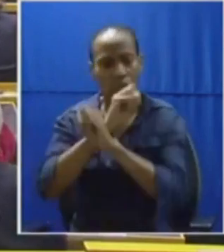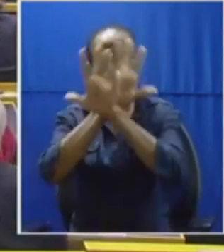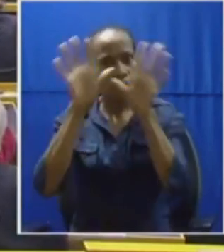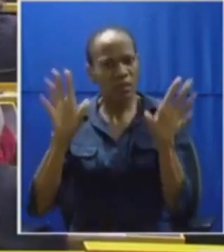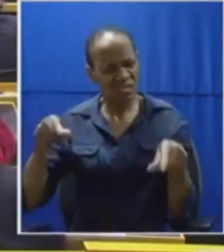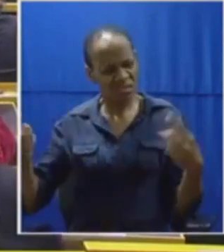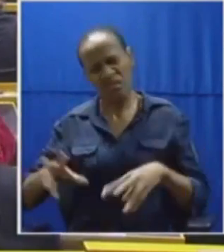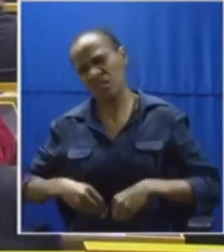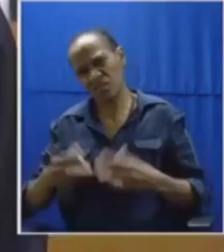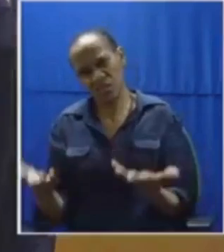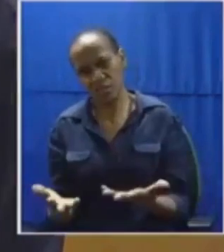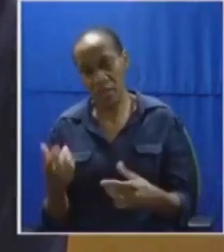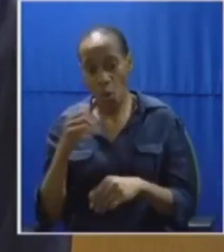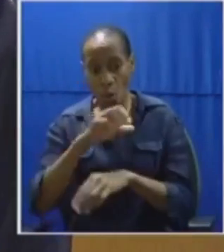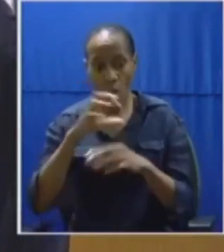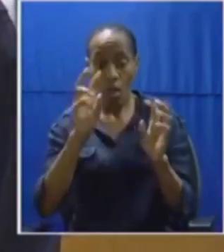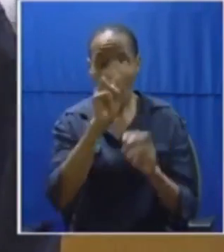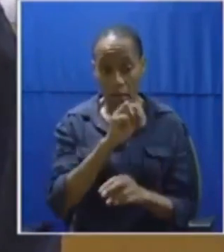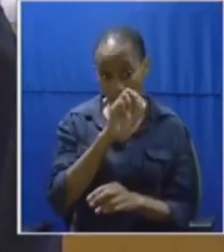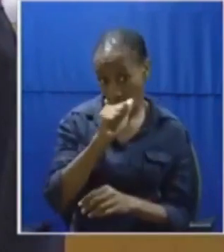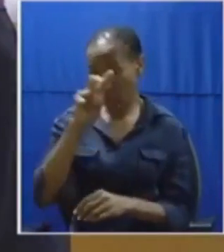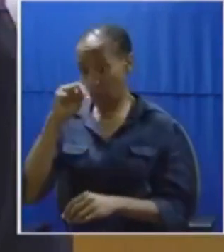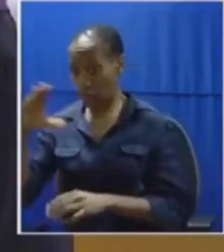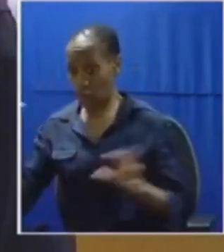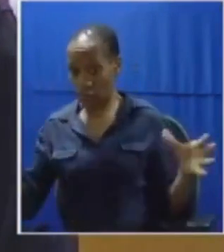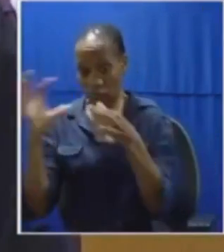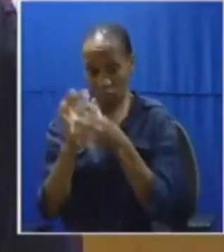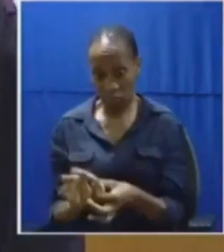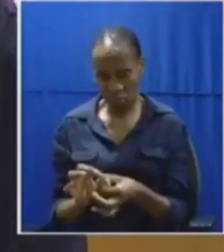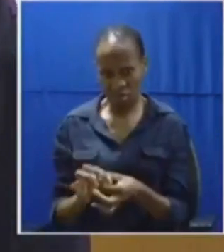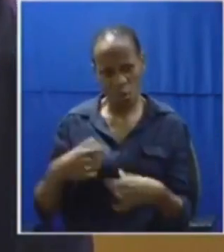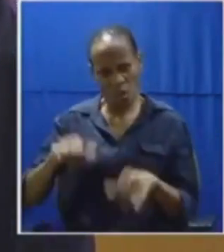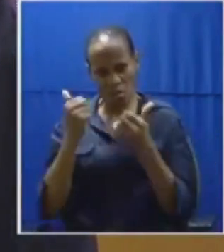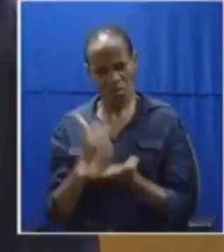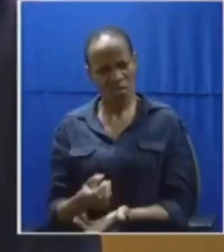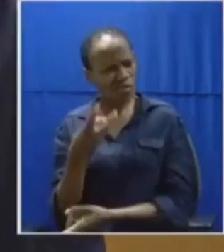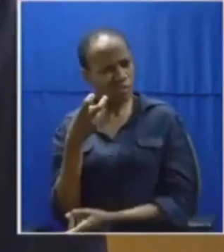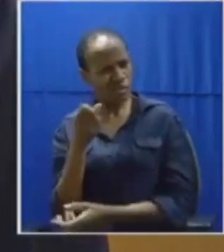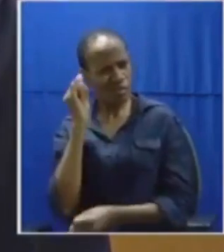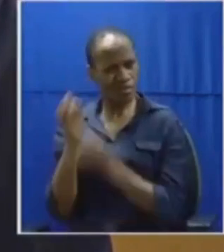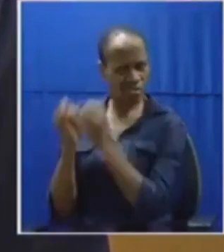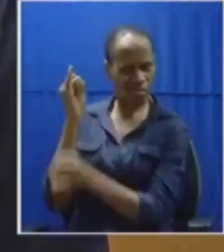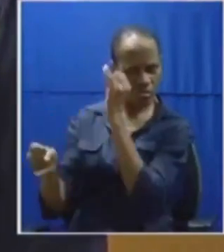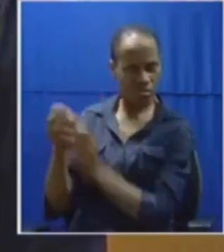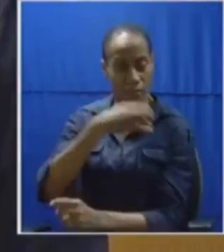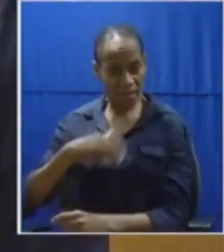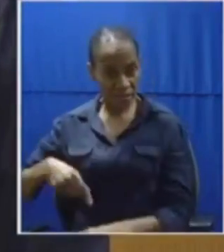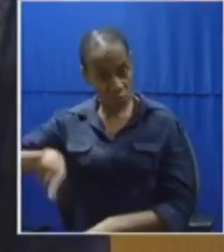allow in the joint seating that aspersions are cast on the president.